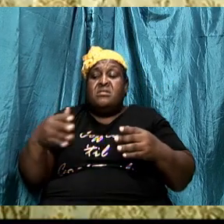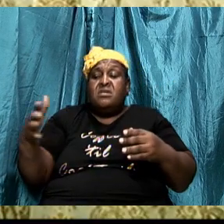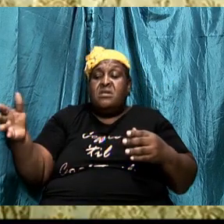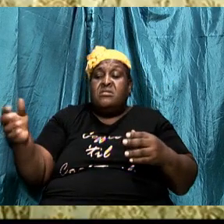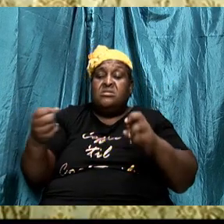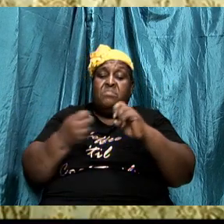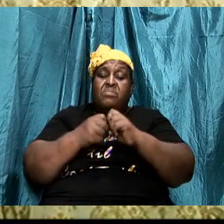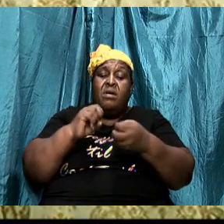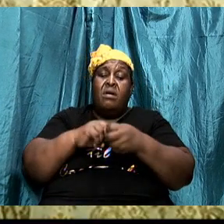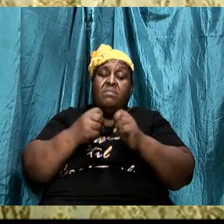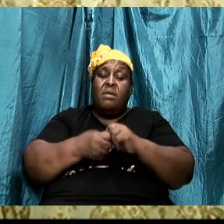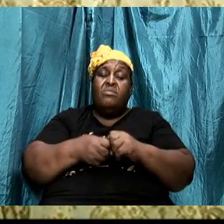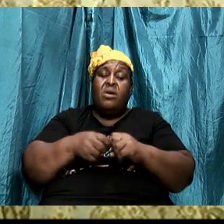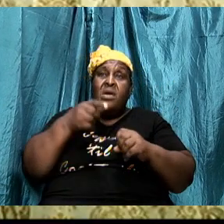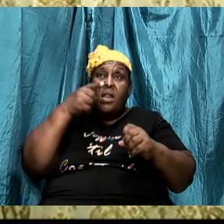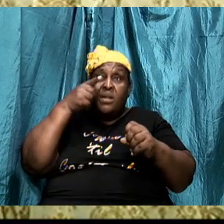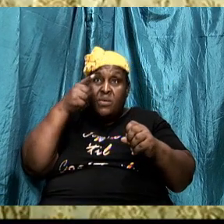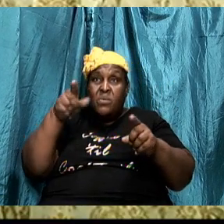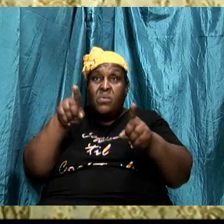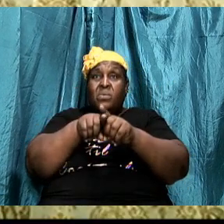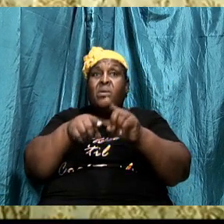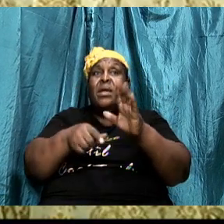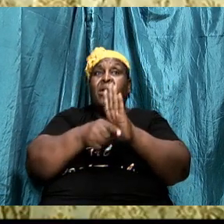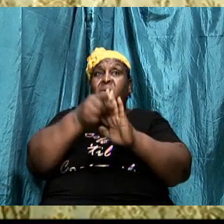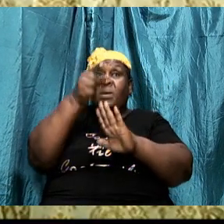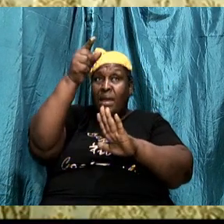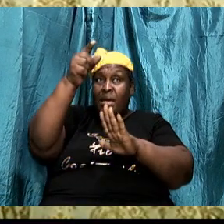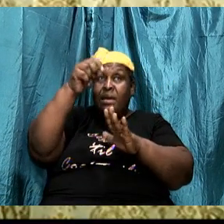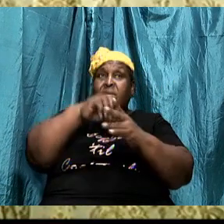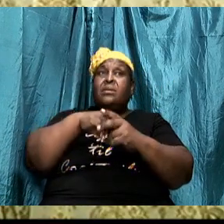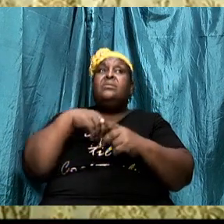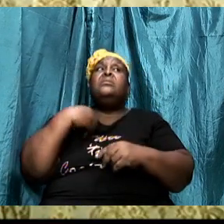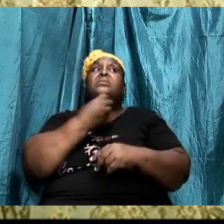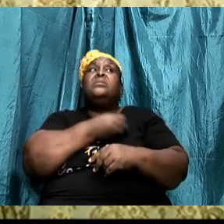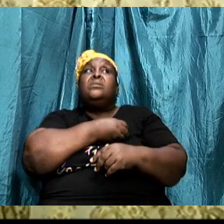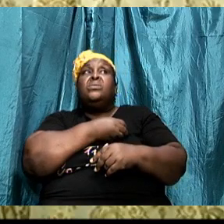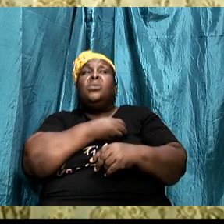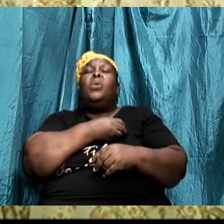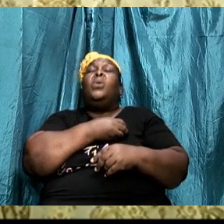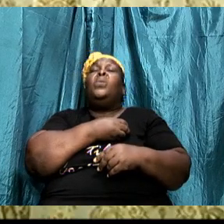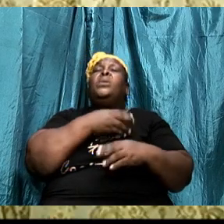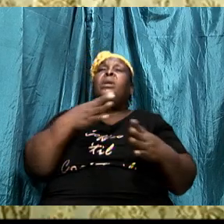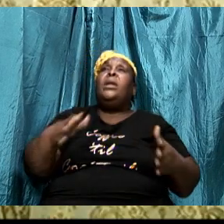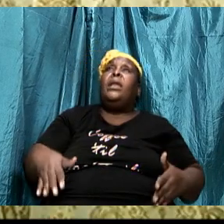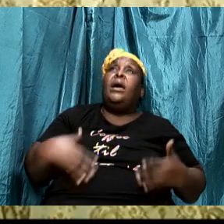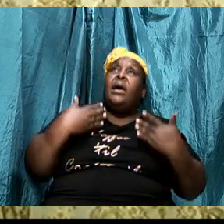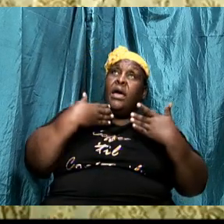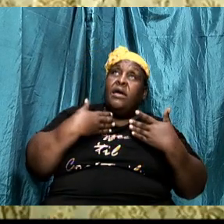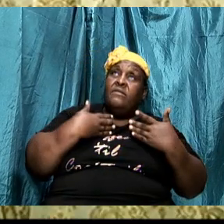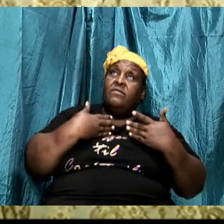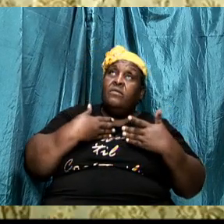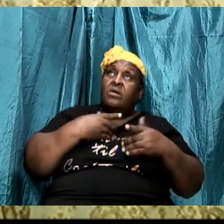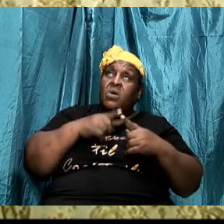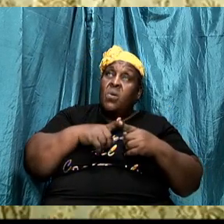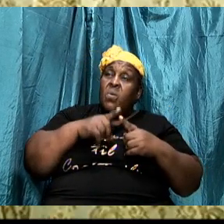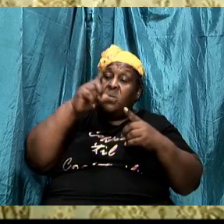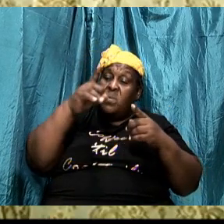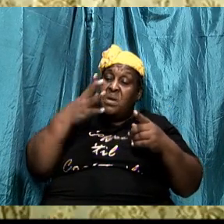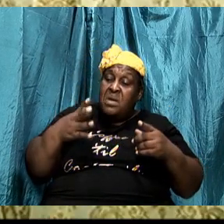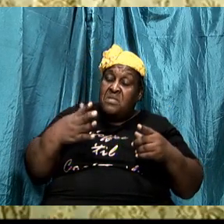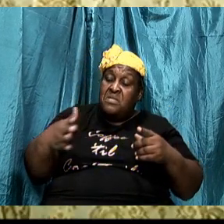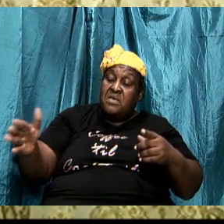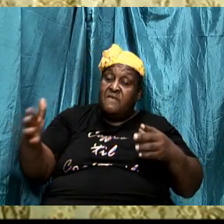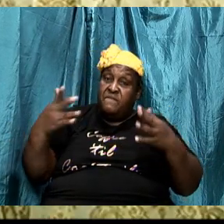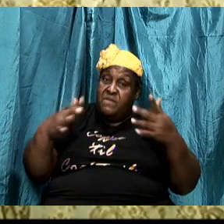Goliath. And sometimes when one thing happens and the next thing happens and you're saying, God, what is this? The